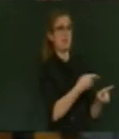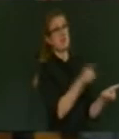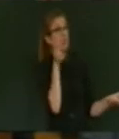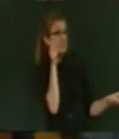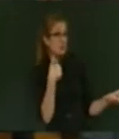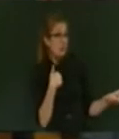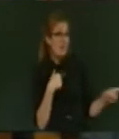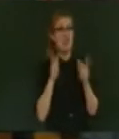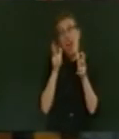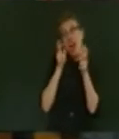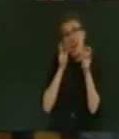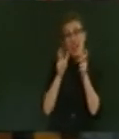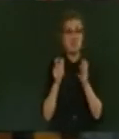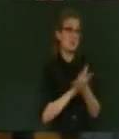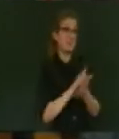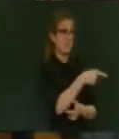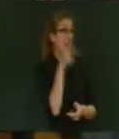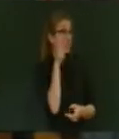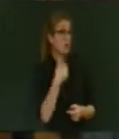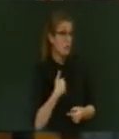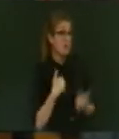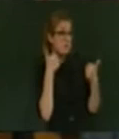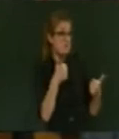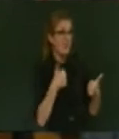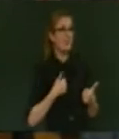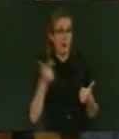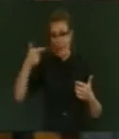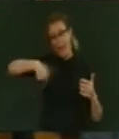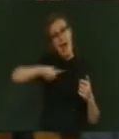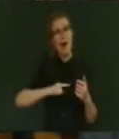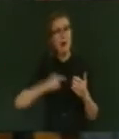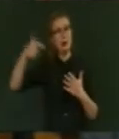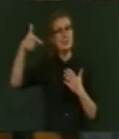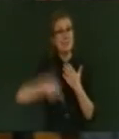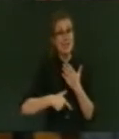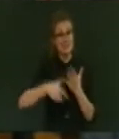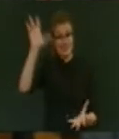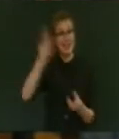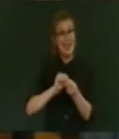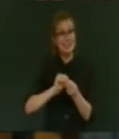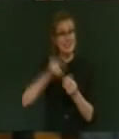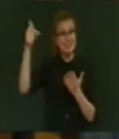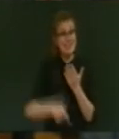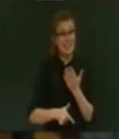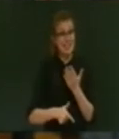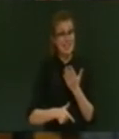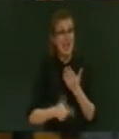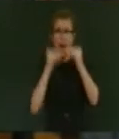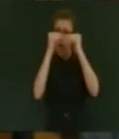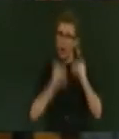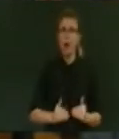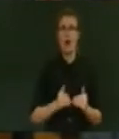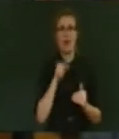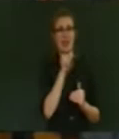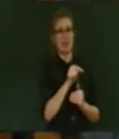suppose. When it comes to debt, Mr Speaker, yep, our net debt levels are lower than Australia, the UK, the US,